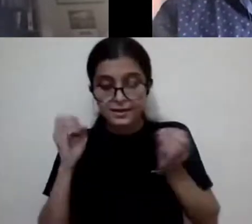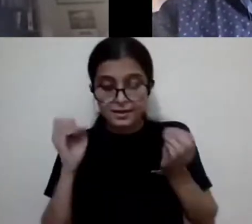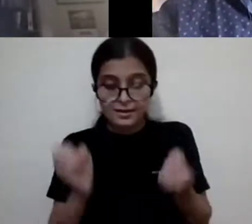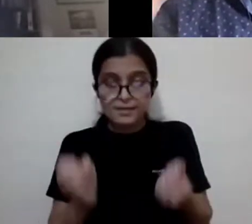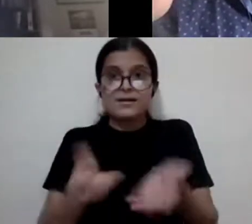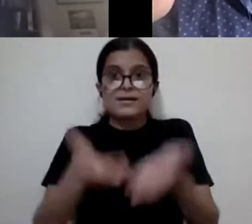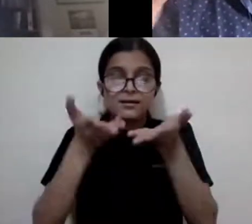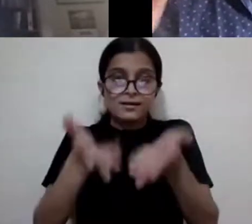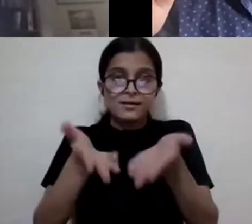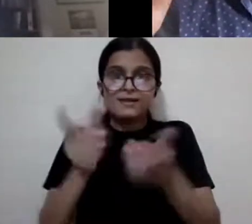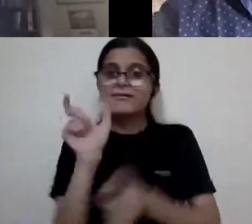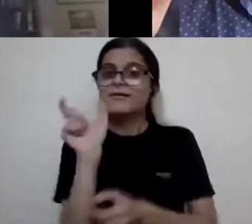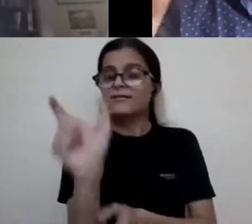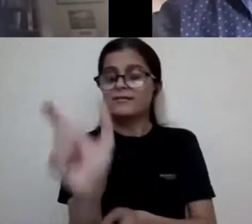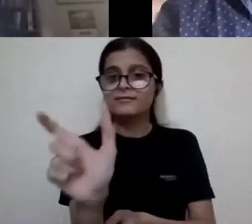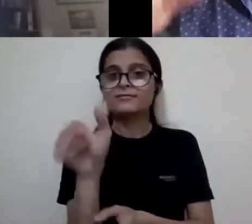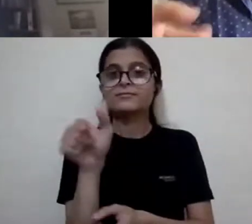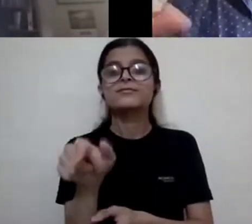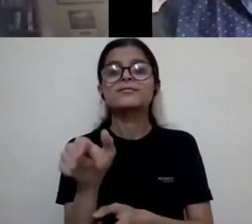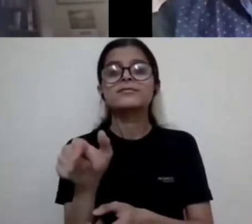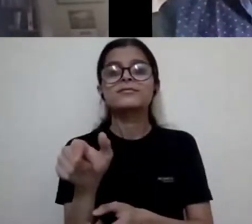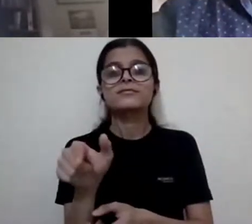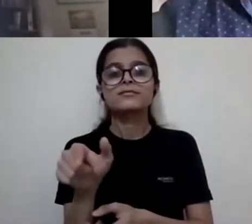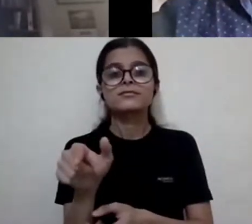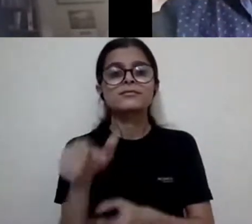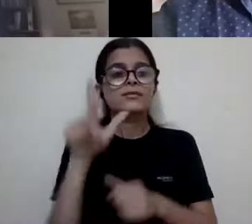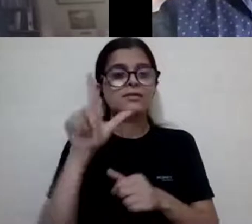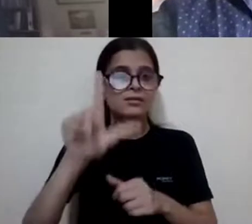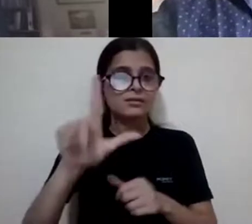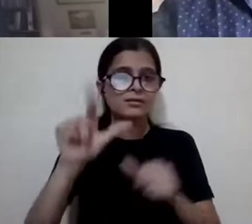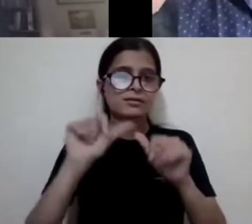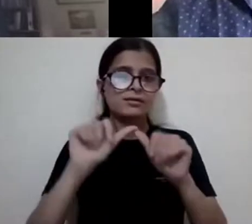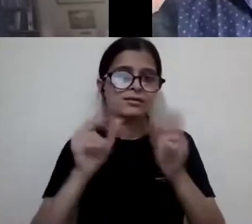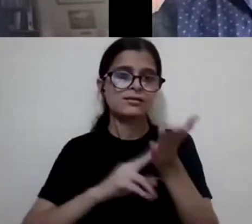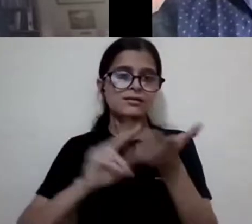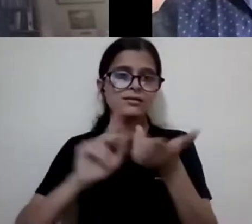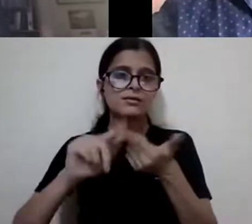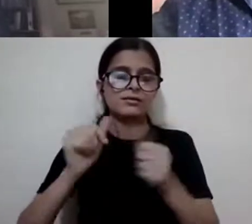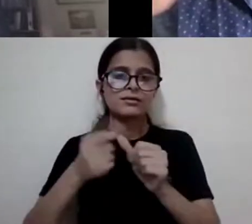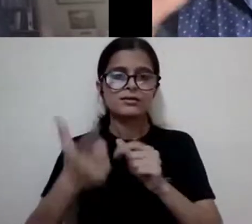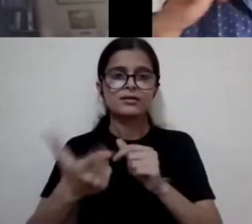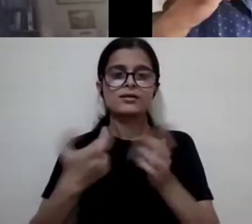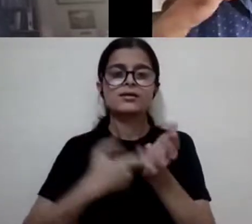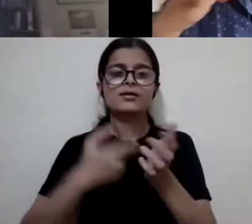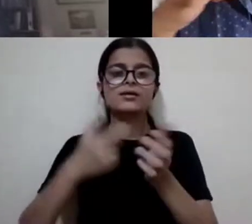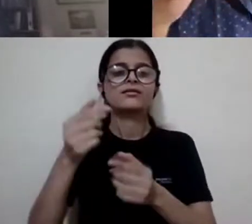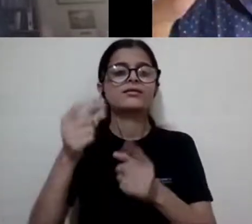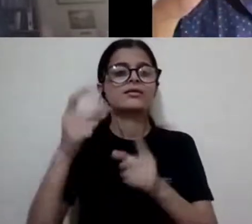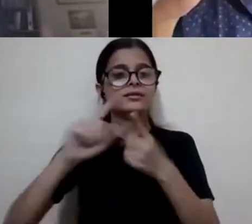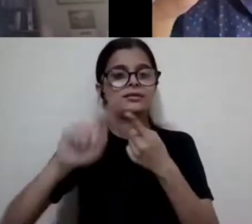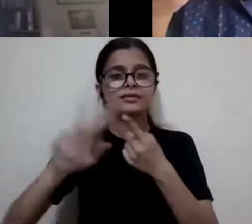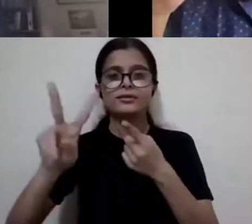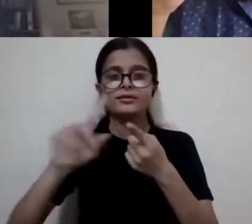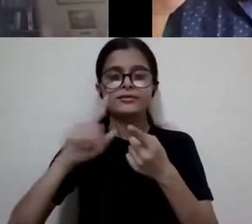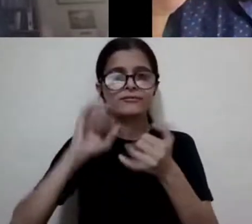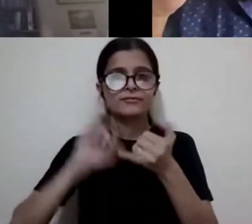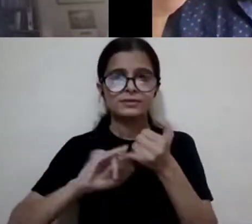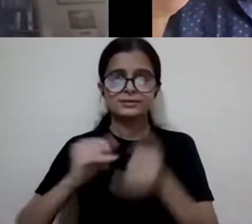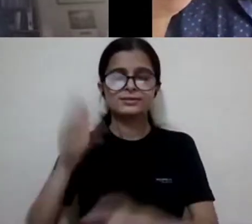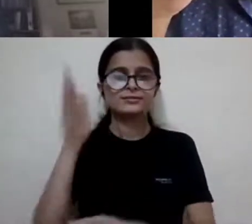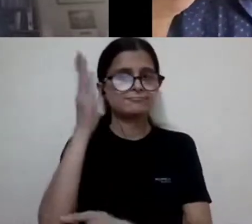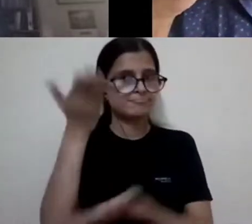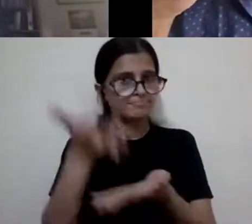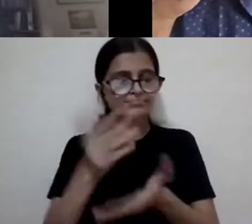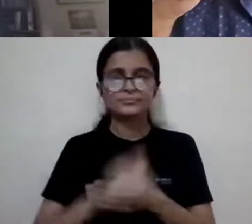the first name that I came across was Leonard Davis. So I think it's when Samesh says it's a privilege